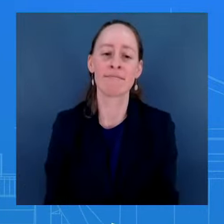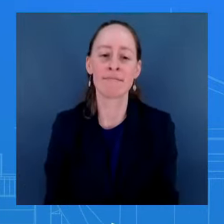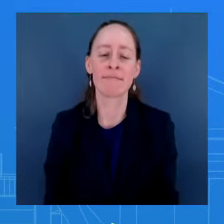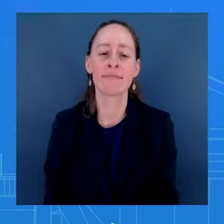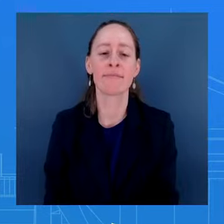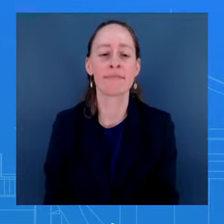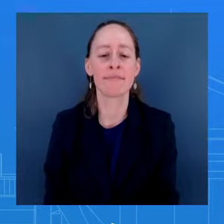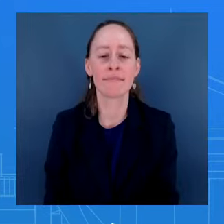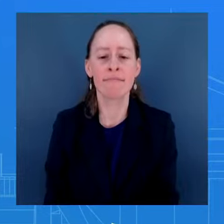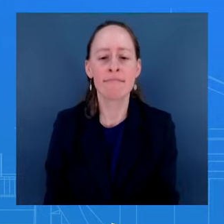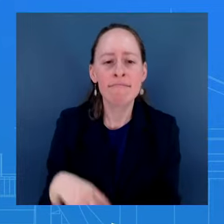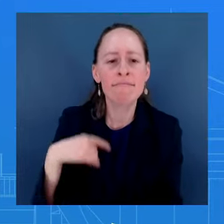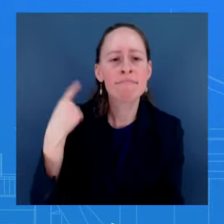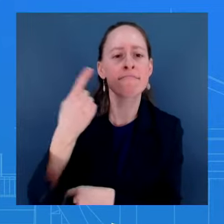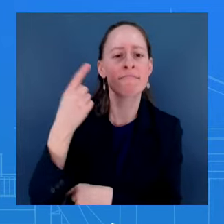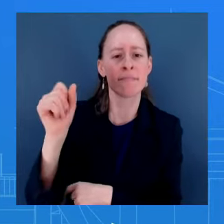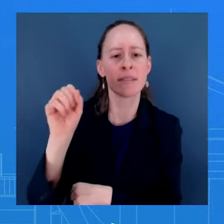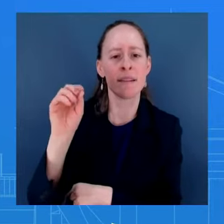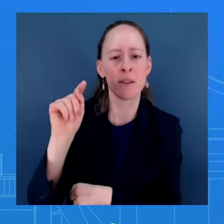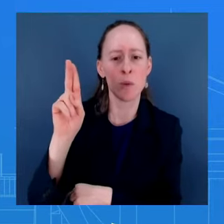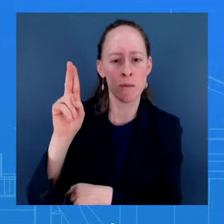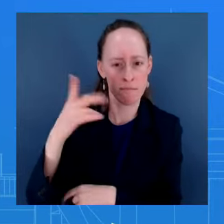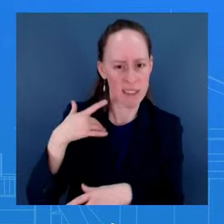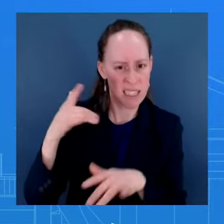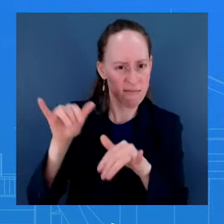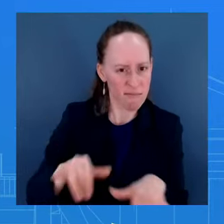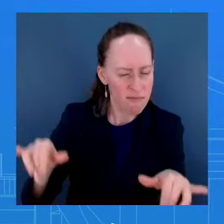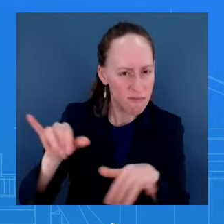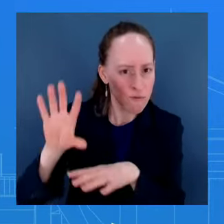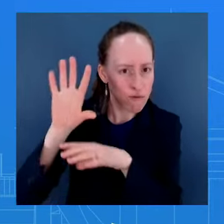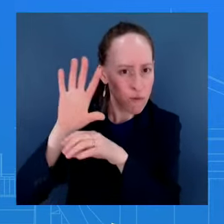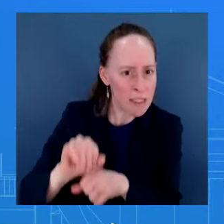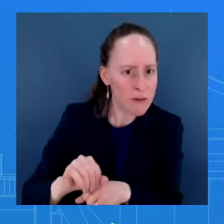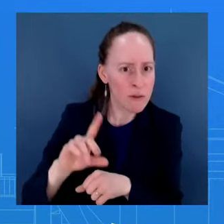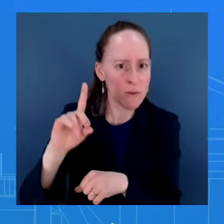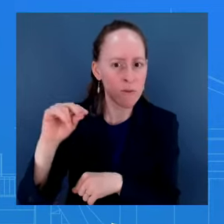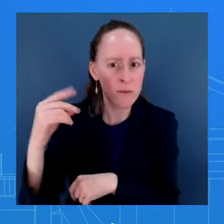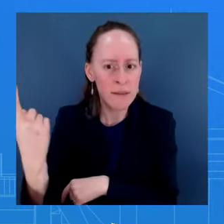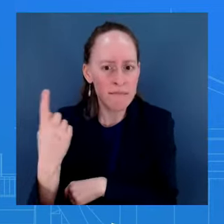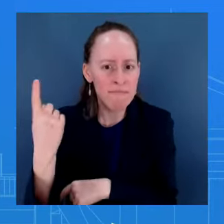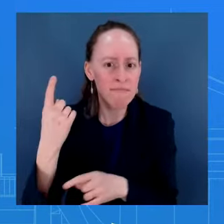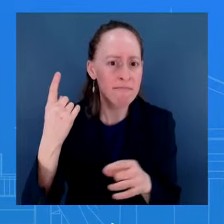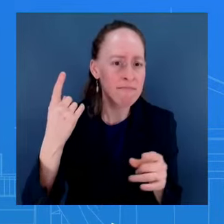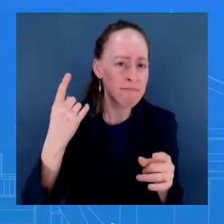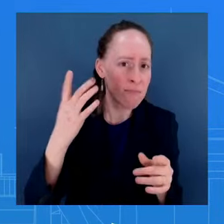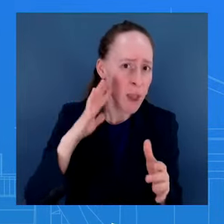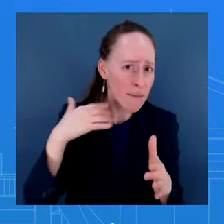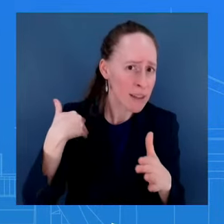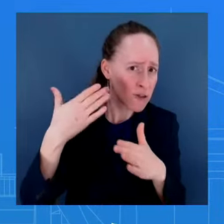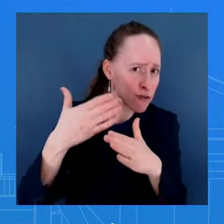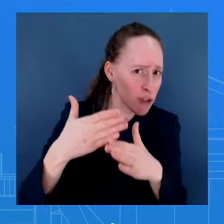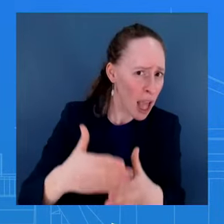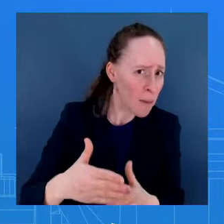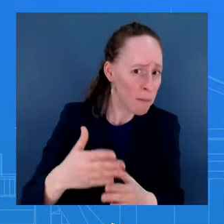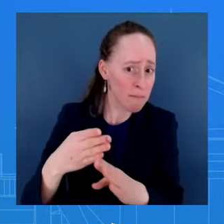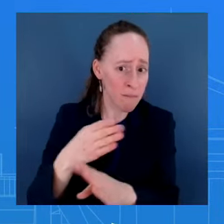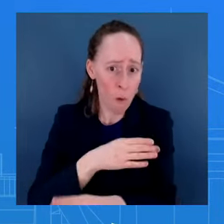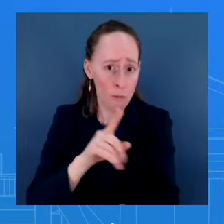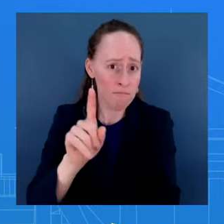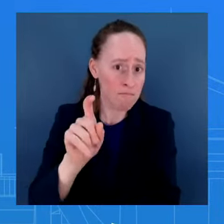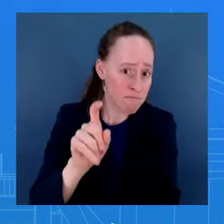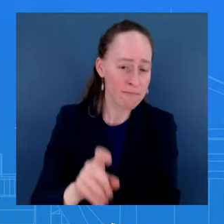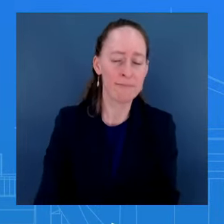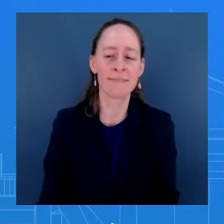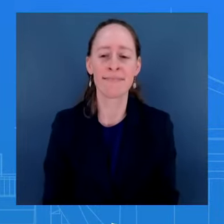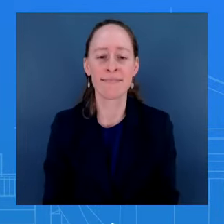prepare for a speech like that? So I don't have anything to share. He's going to be, I can say that he's going to be working, working on